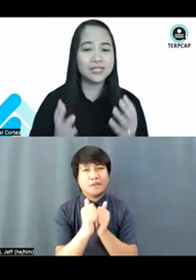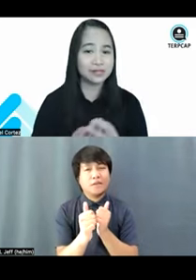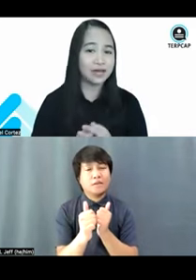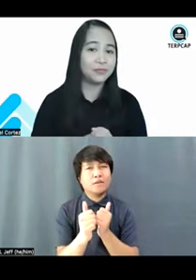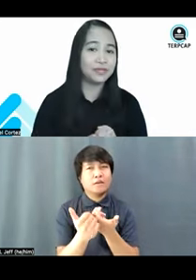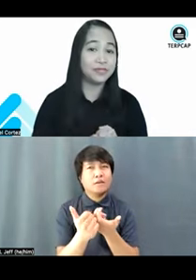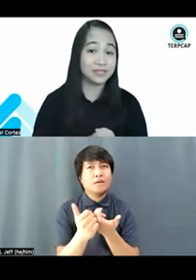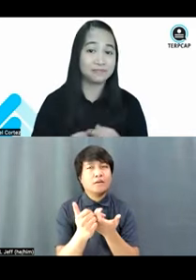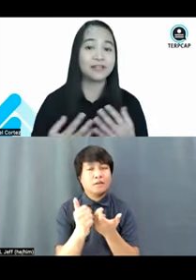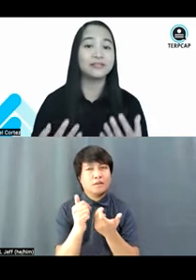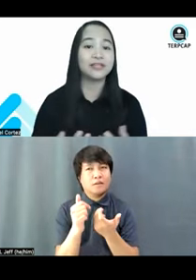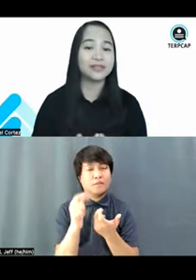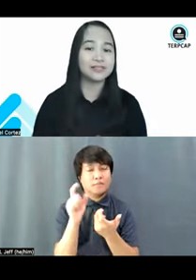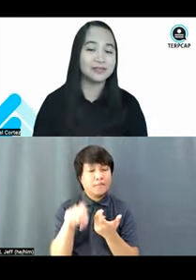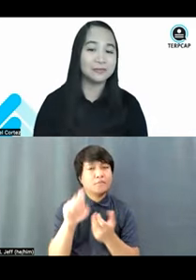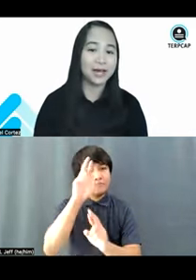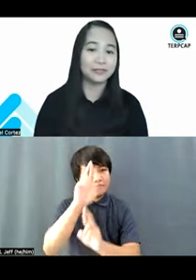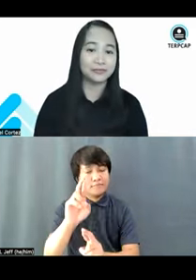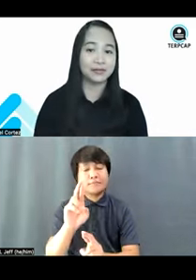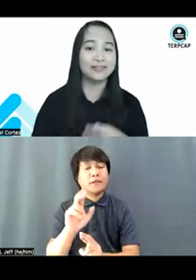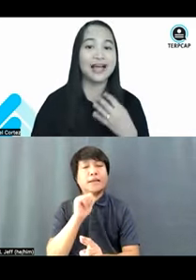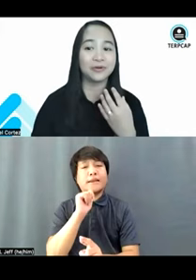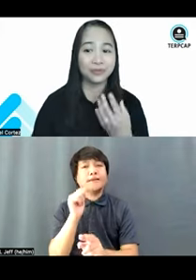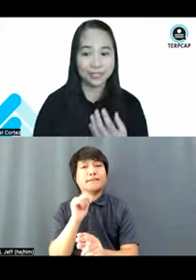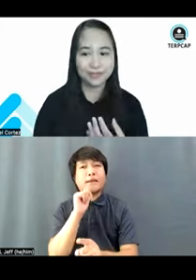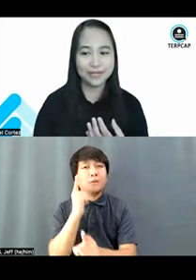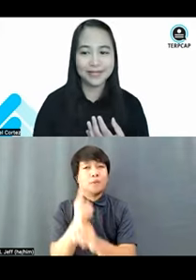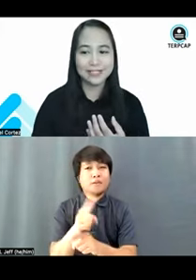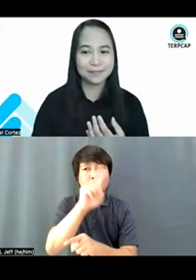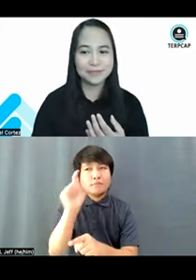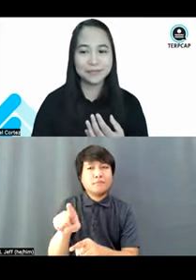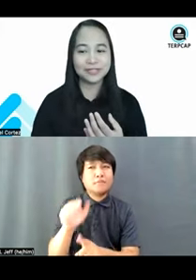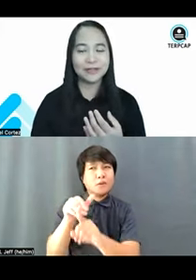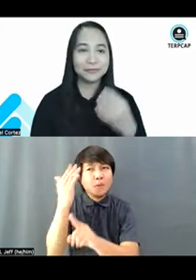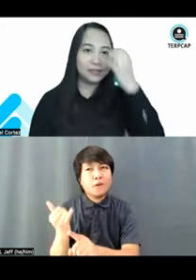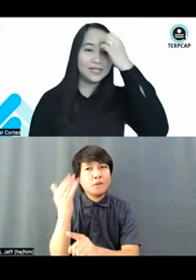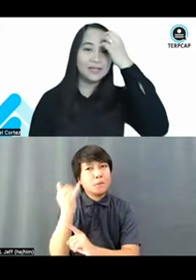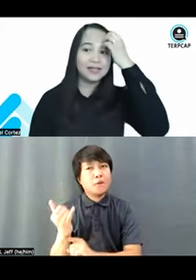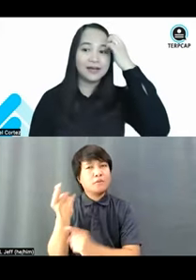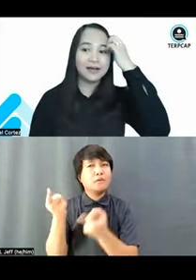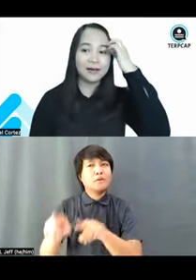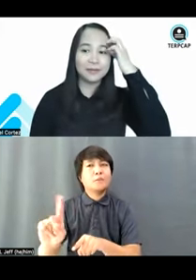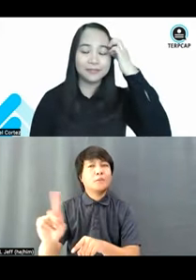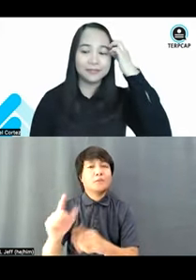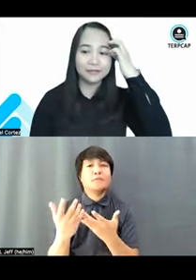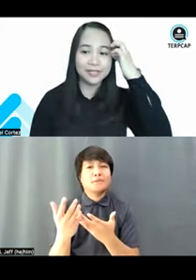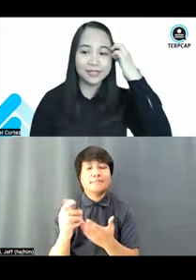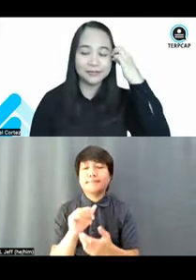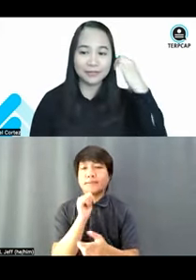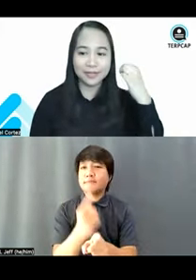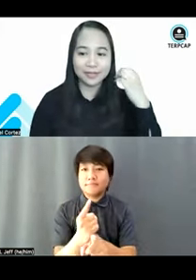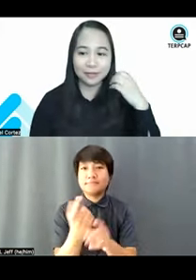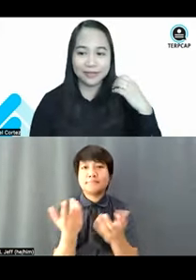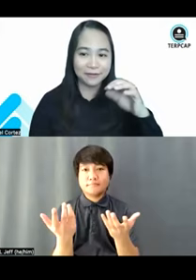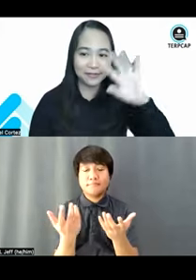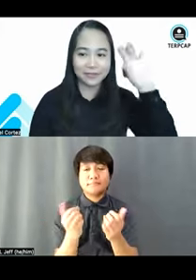some ways on how we can be respectful and that's in the manner of our language. Sometimes we don't have to be really